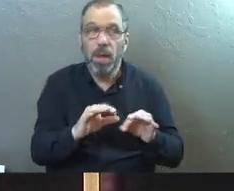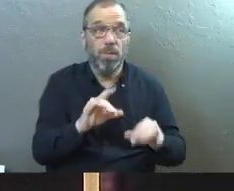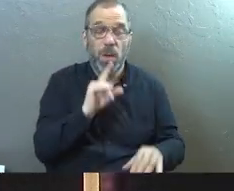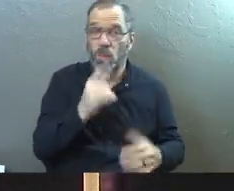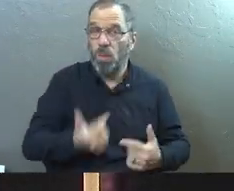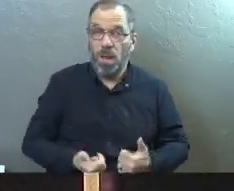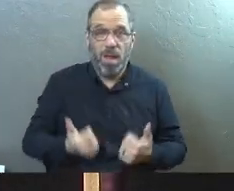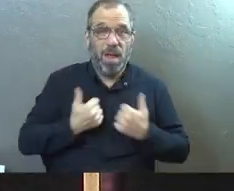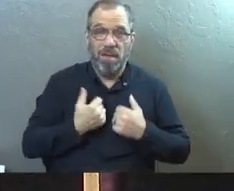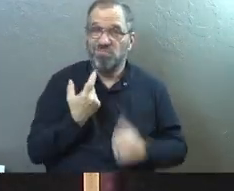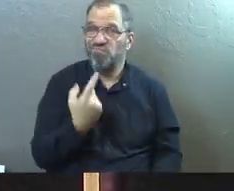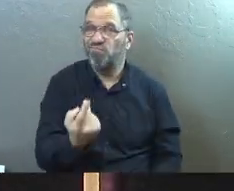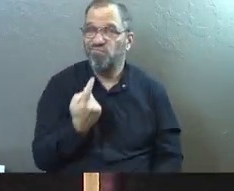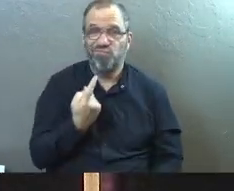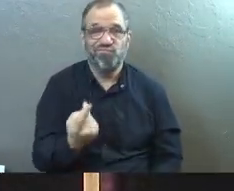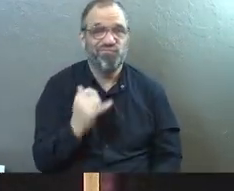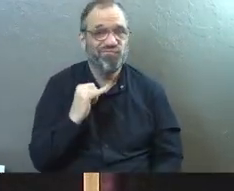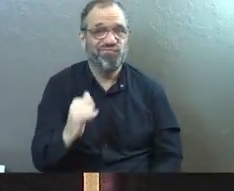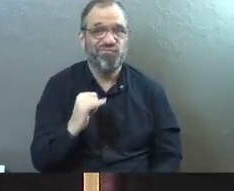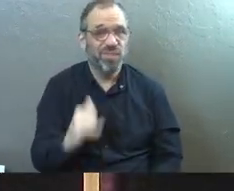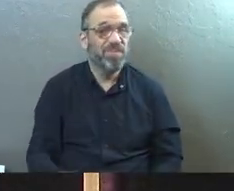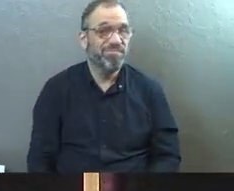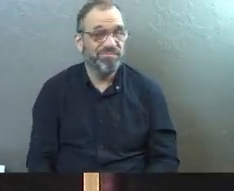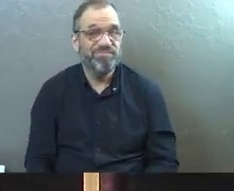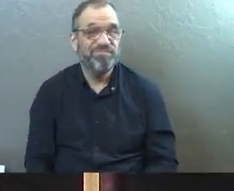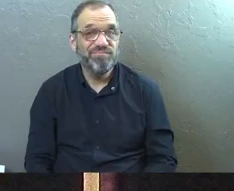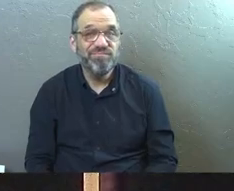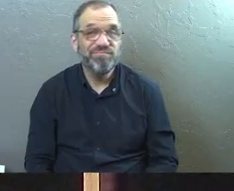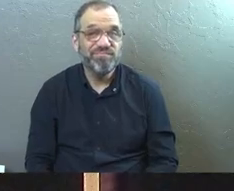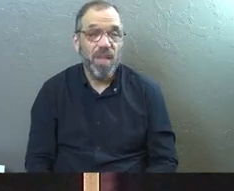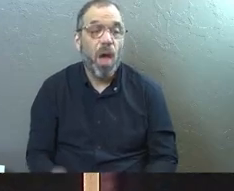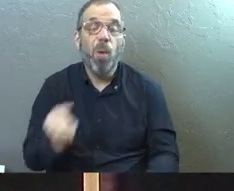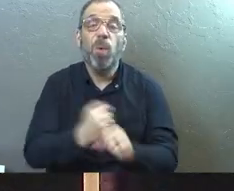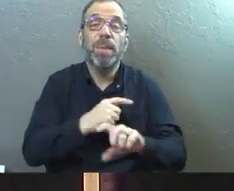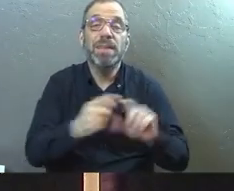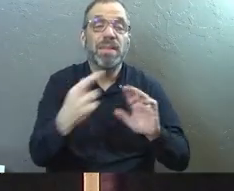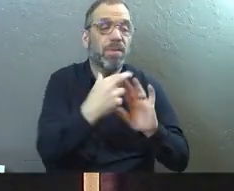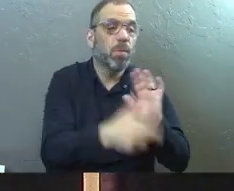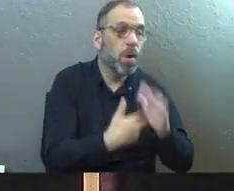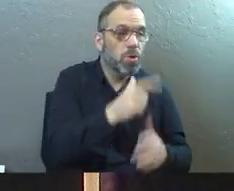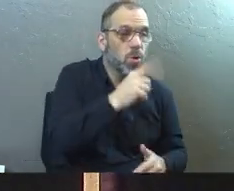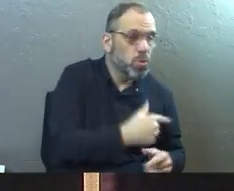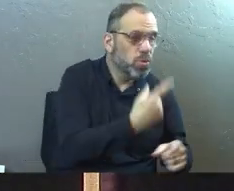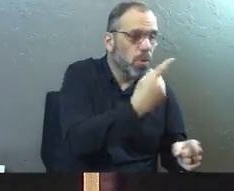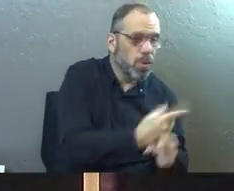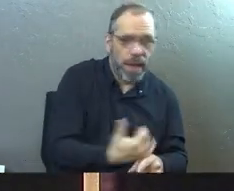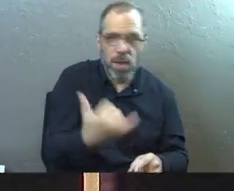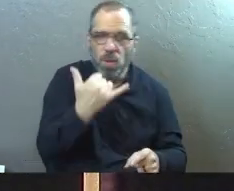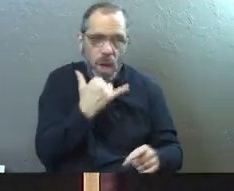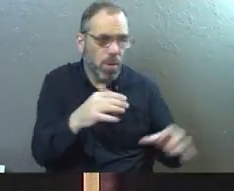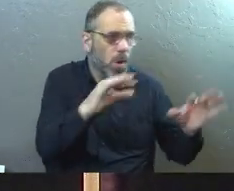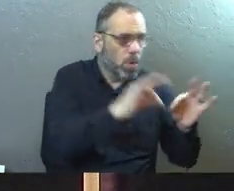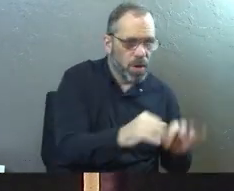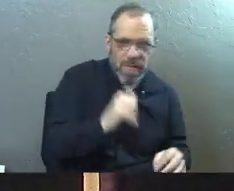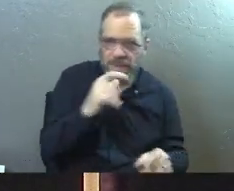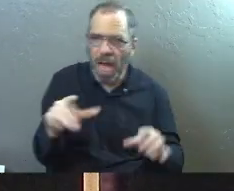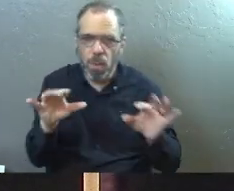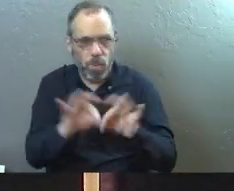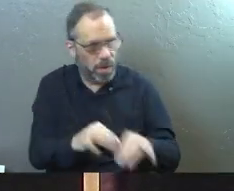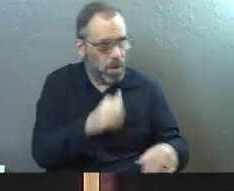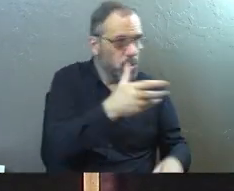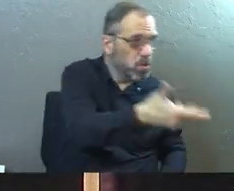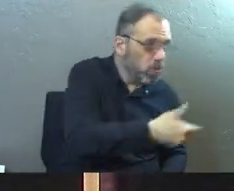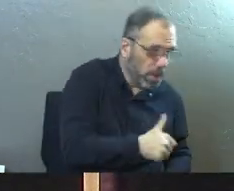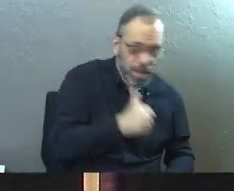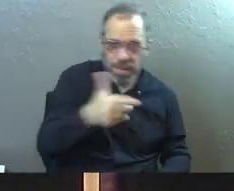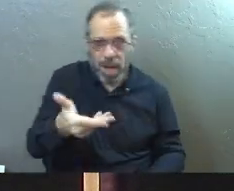the reality is that sometimes we do that too. We switch up the roles of who is to decide who is worthy and who is unworthy, who is welcome and who is not